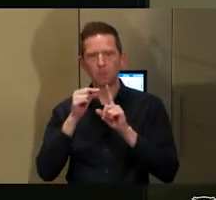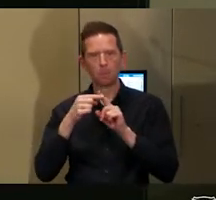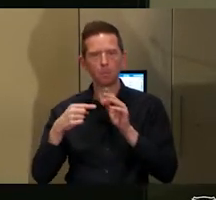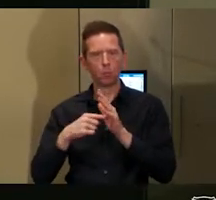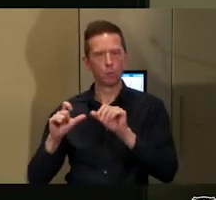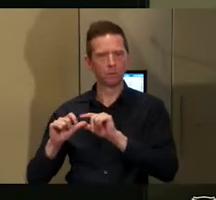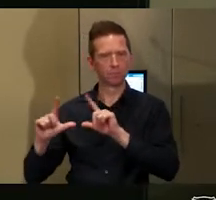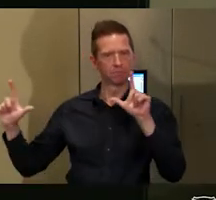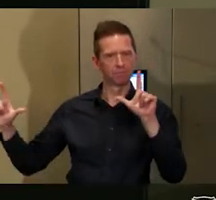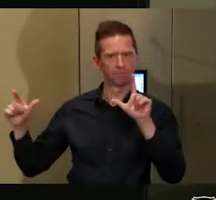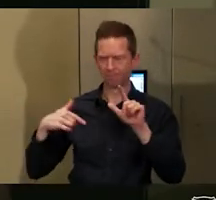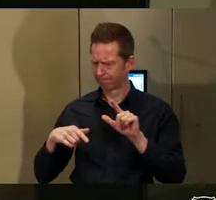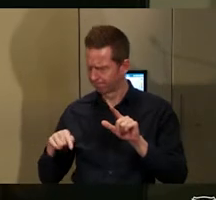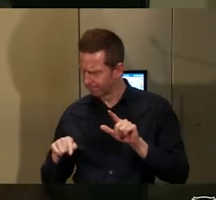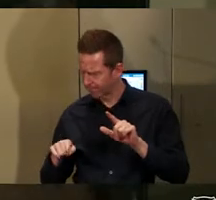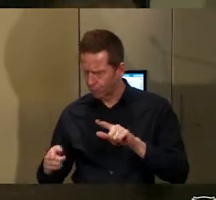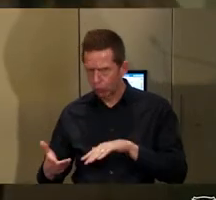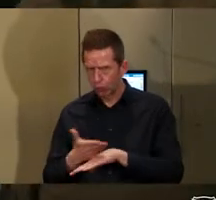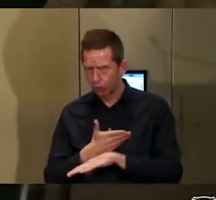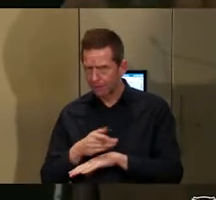green button, perhaps.